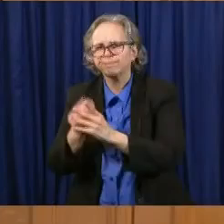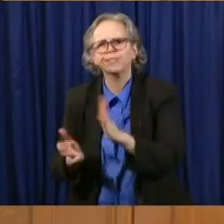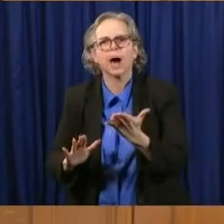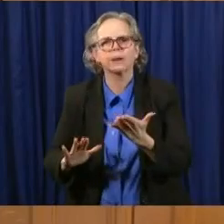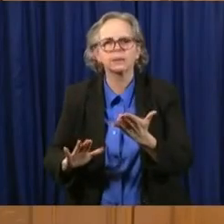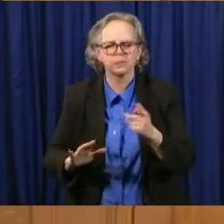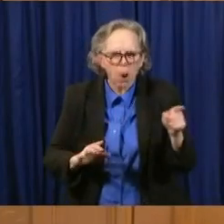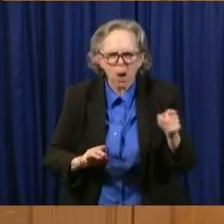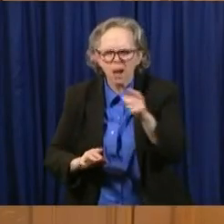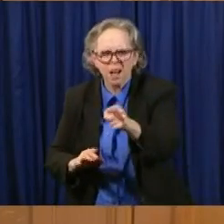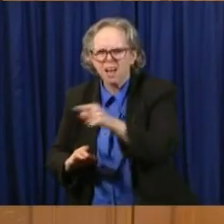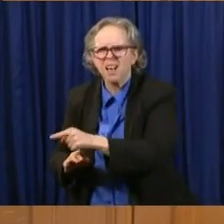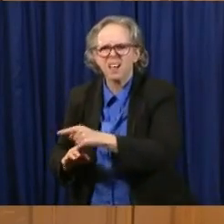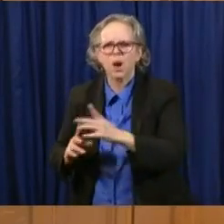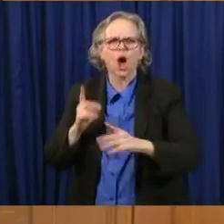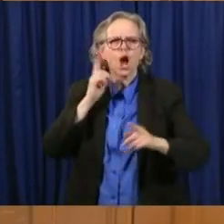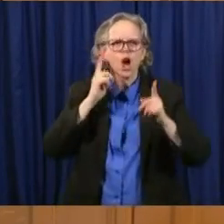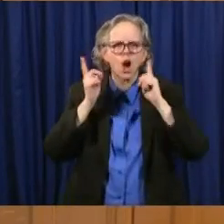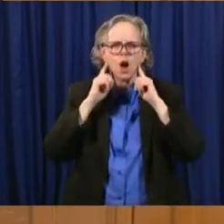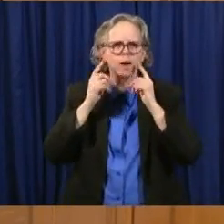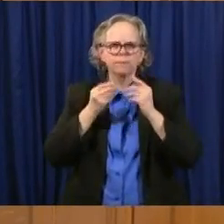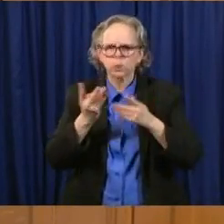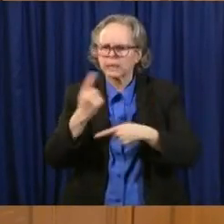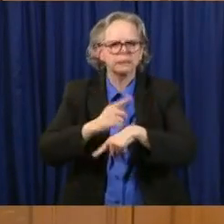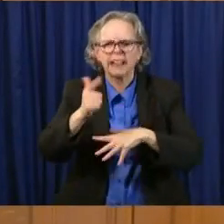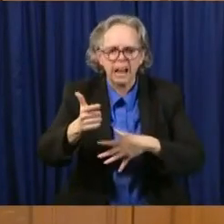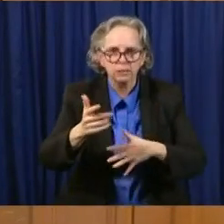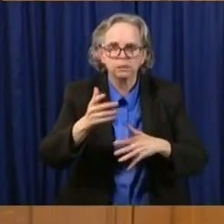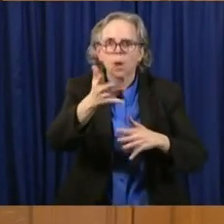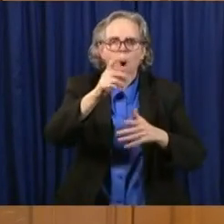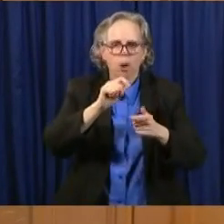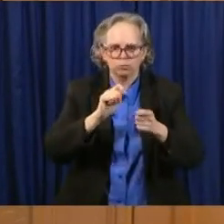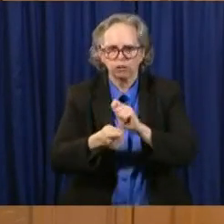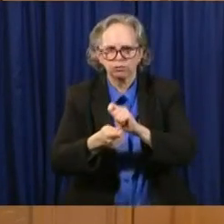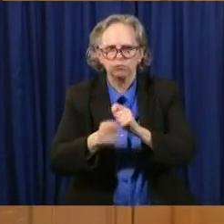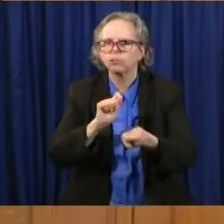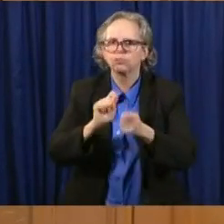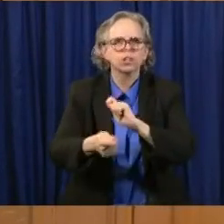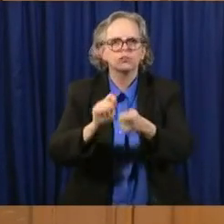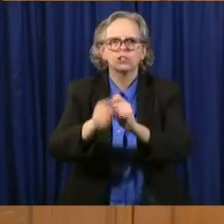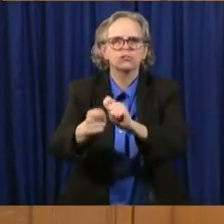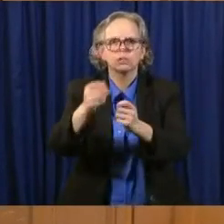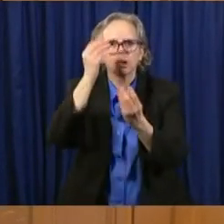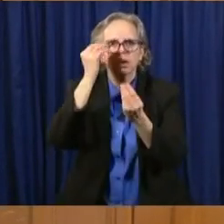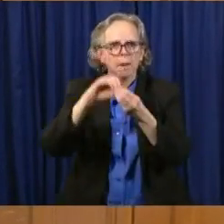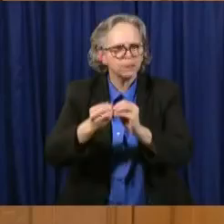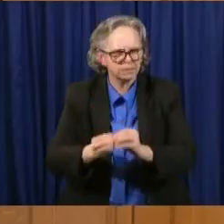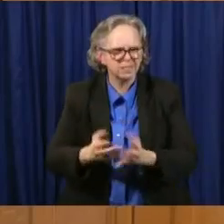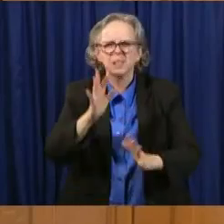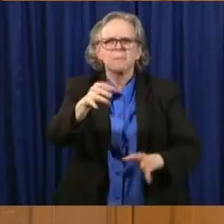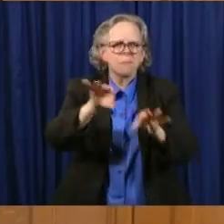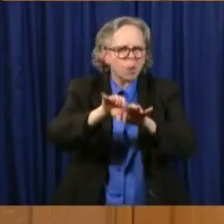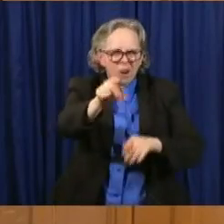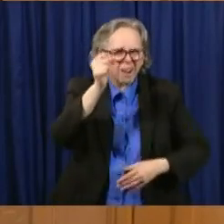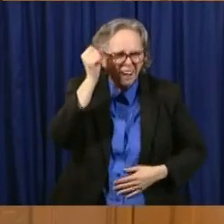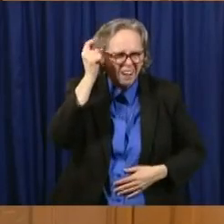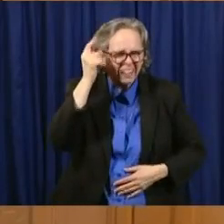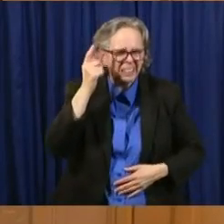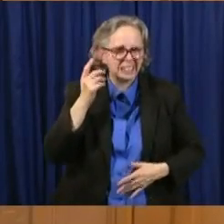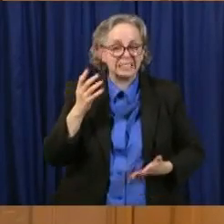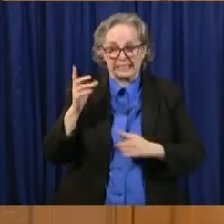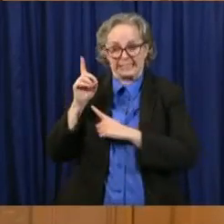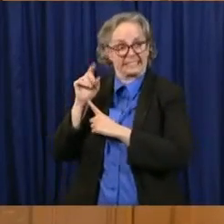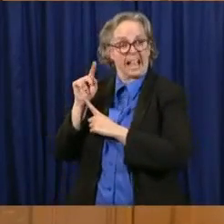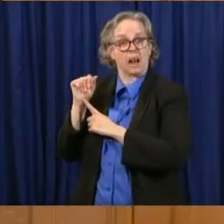example I gave you back in the beginning. Some of the data we get is real time. exactly happened today. And some of it is